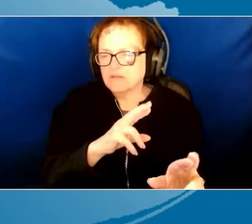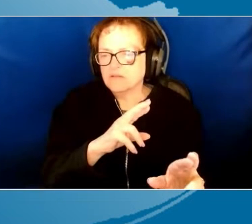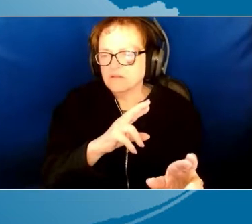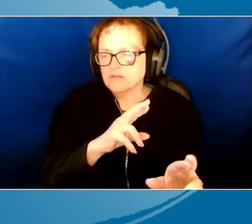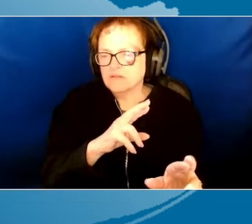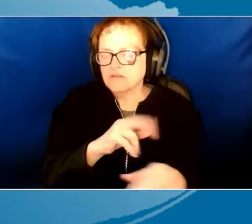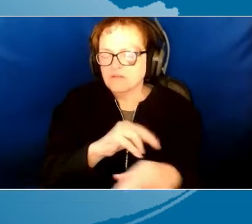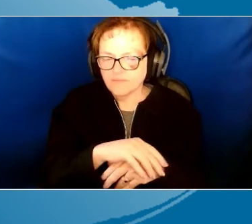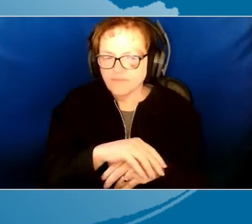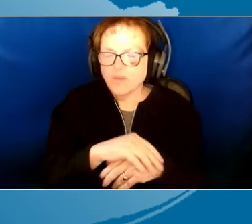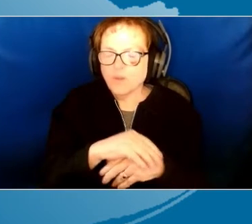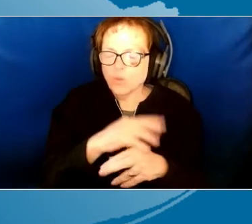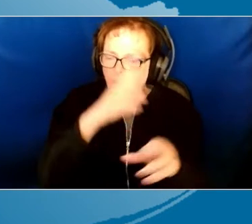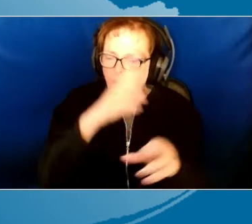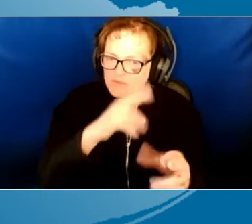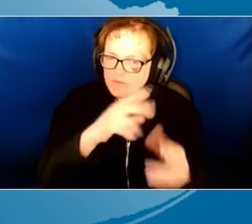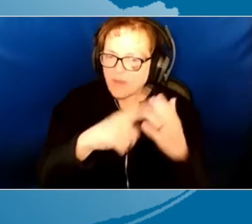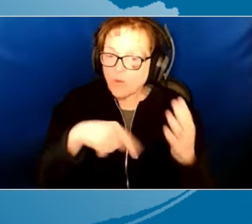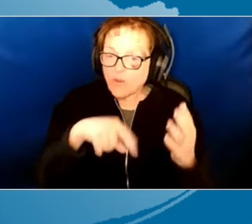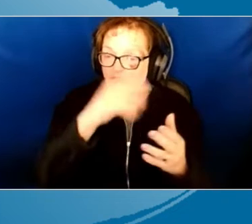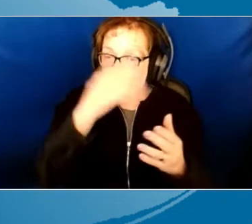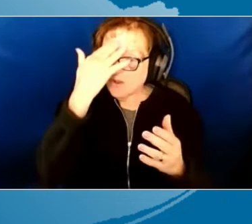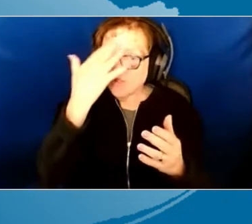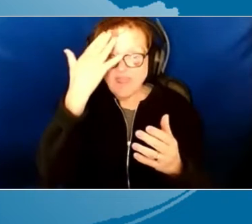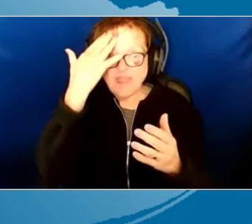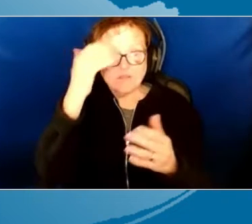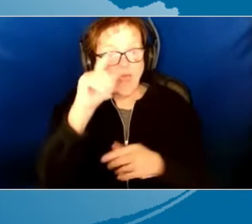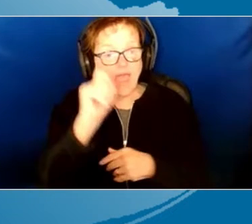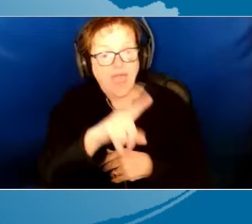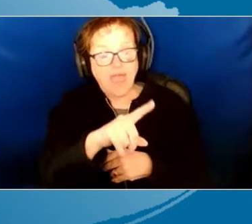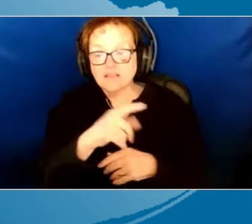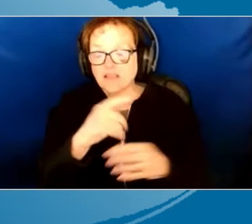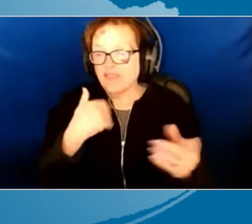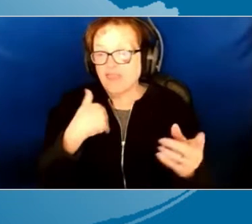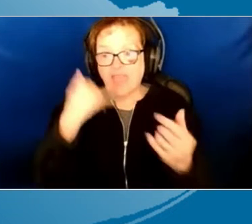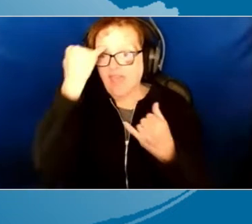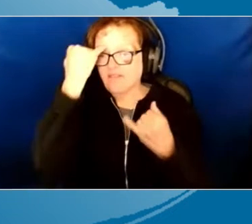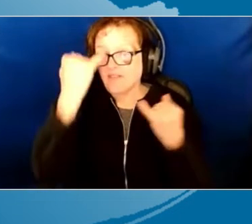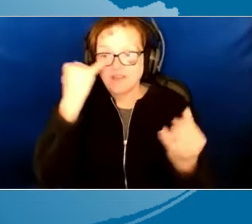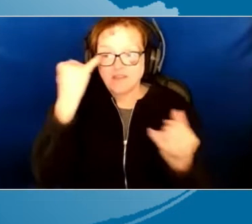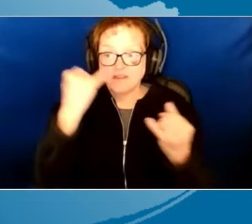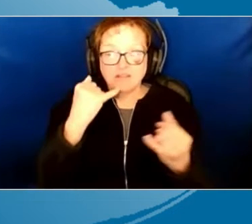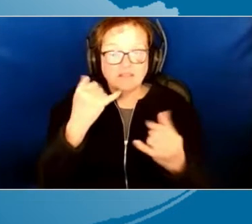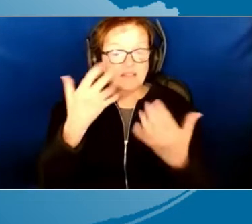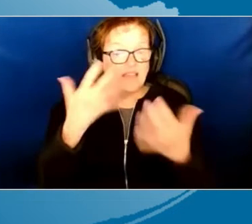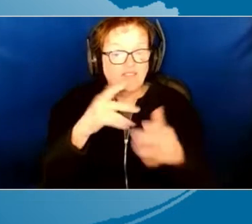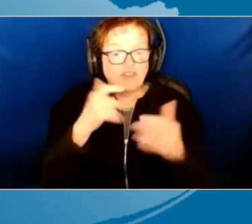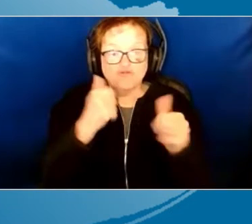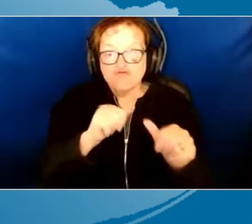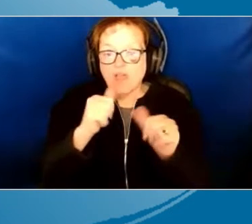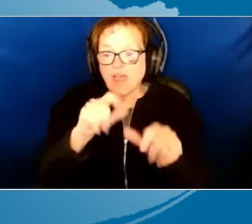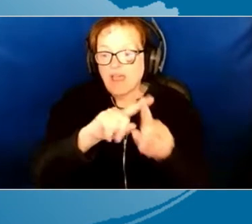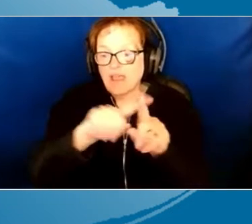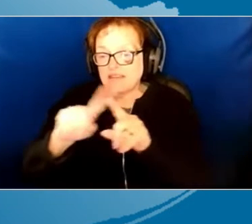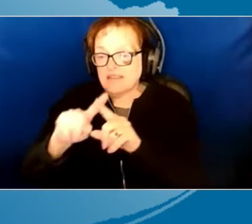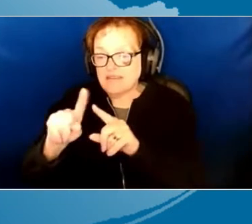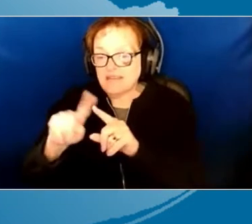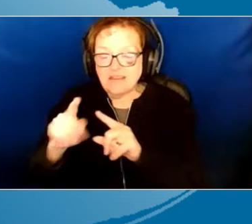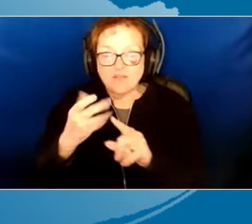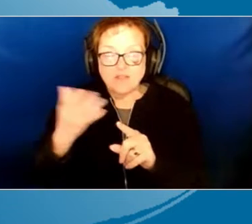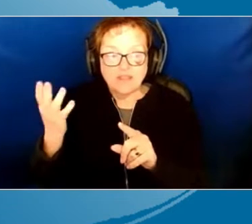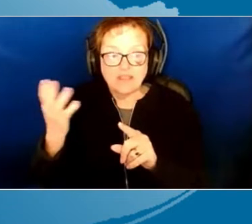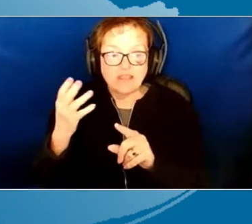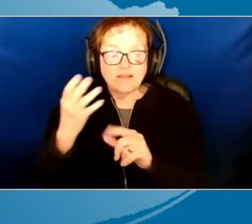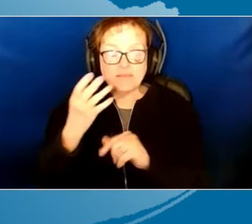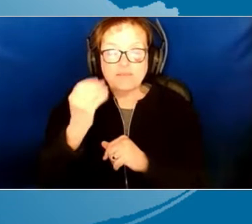respect what they know. That's why we ask questions. Caregivers have ideas. They've tried things. If I just come